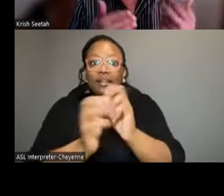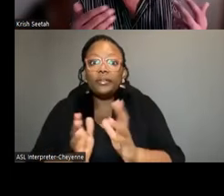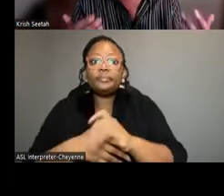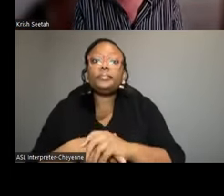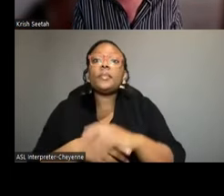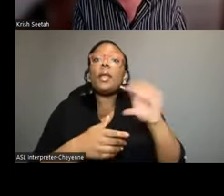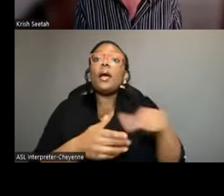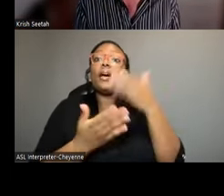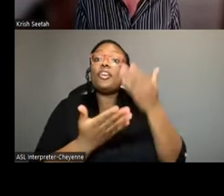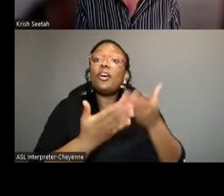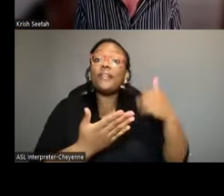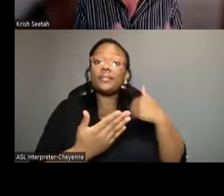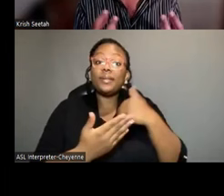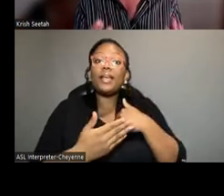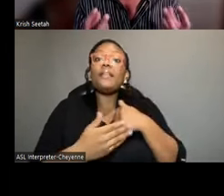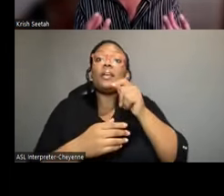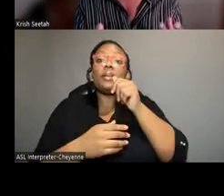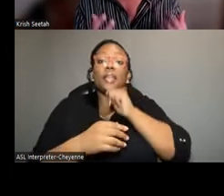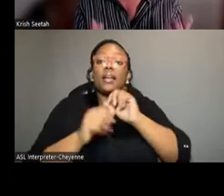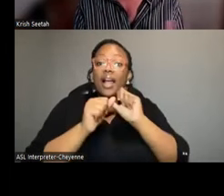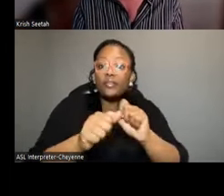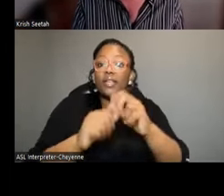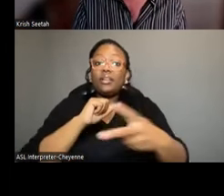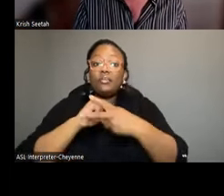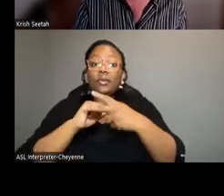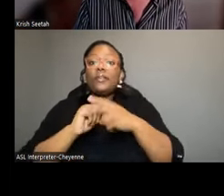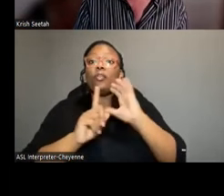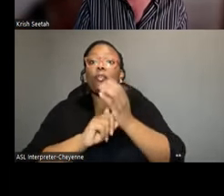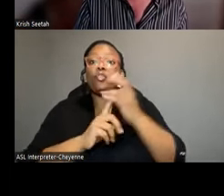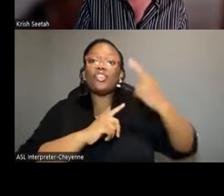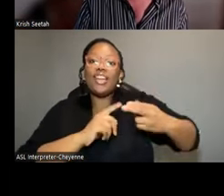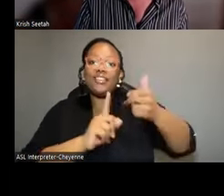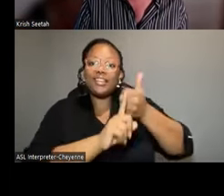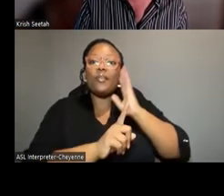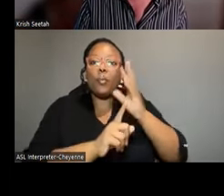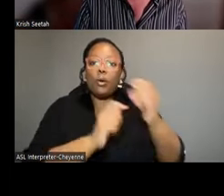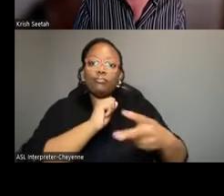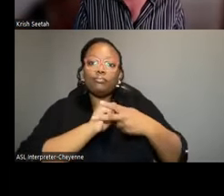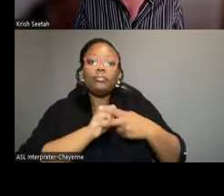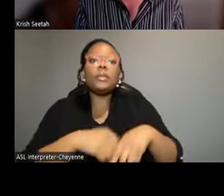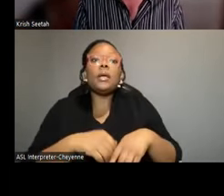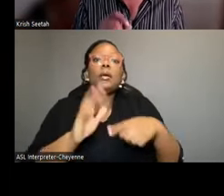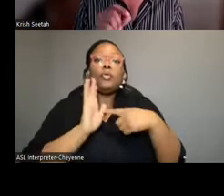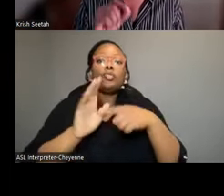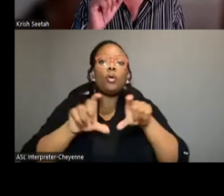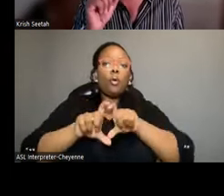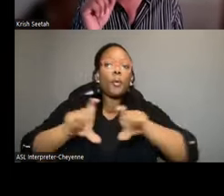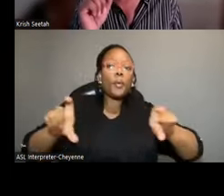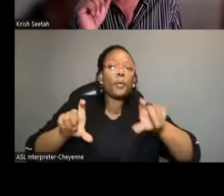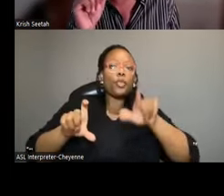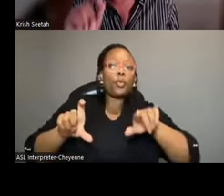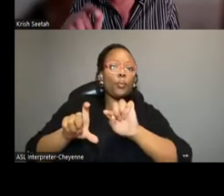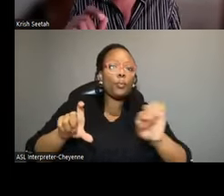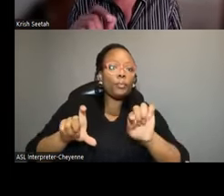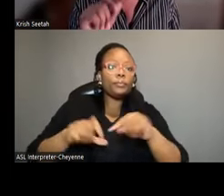analysis, we are undertaking the conservation and preservation of the cultural heritage itself. I just want to point you to this lower image here. This is actually a